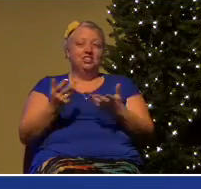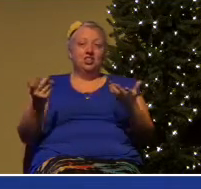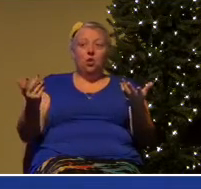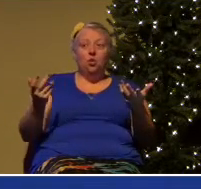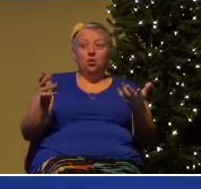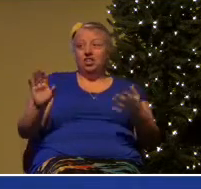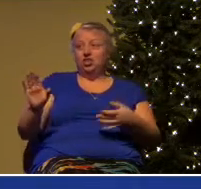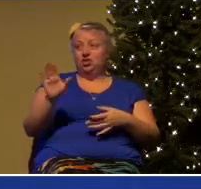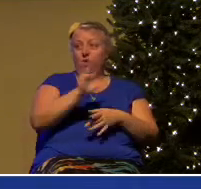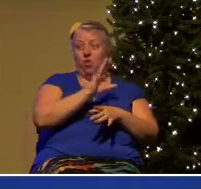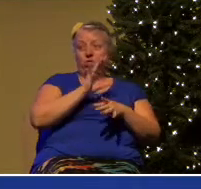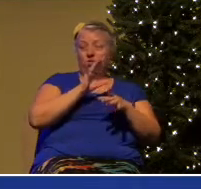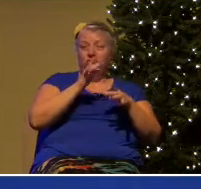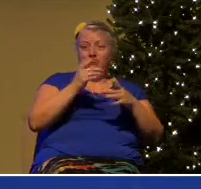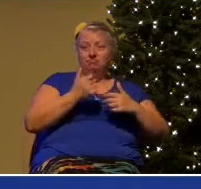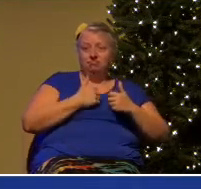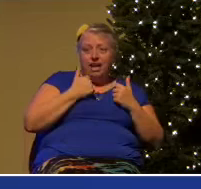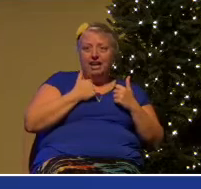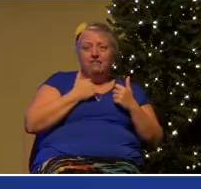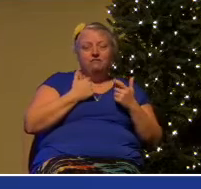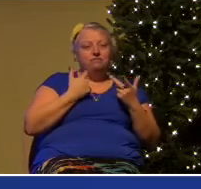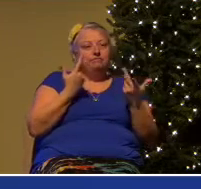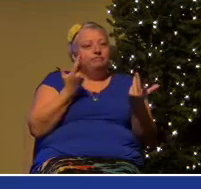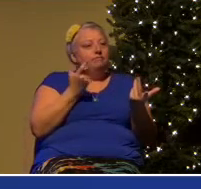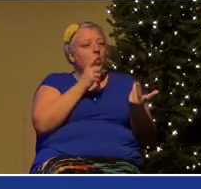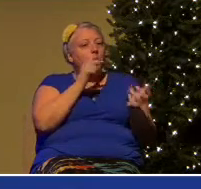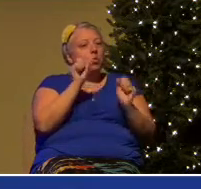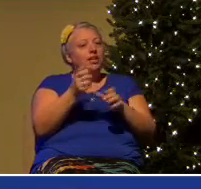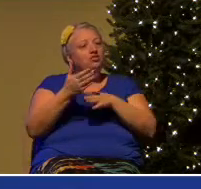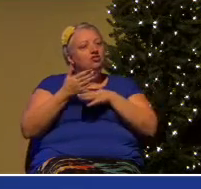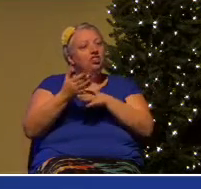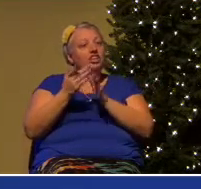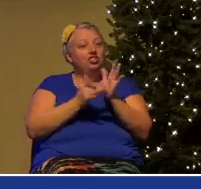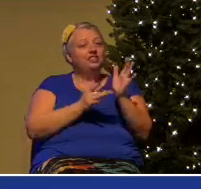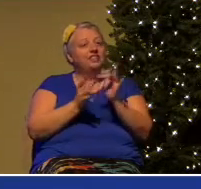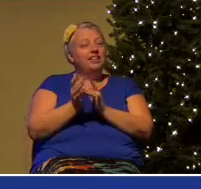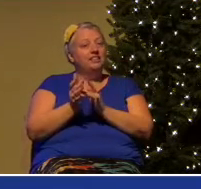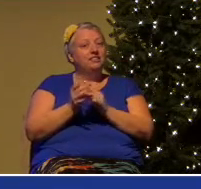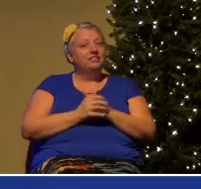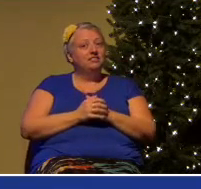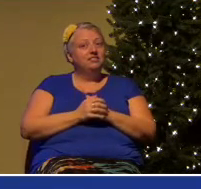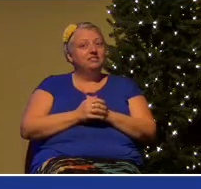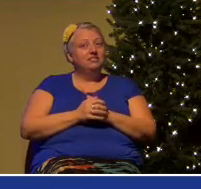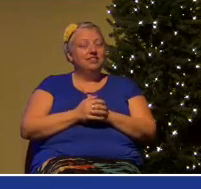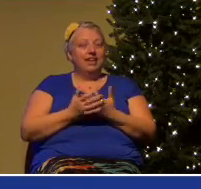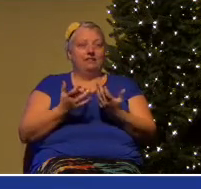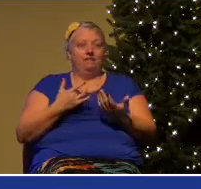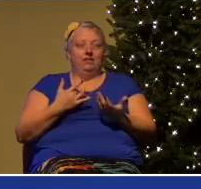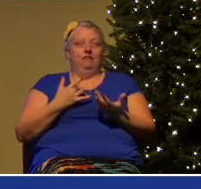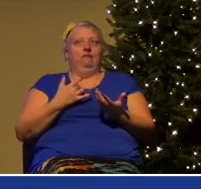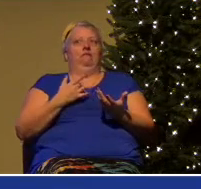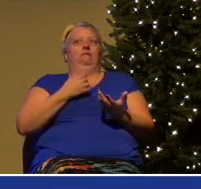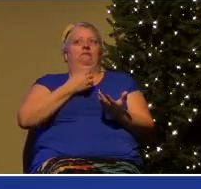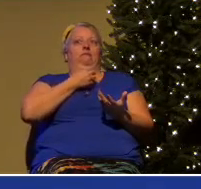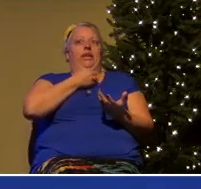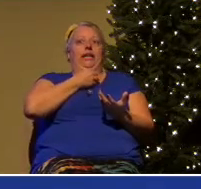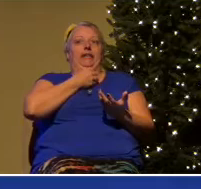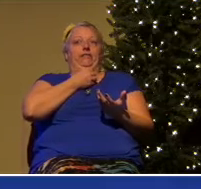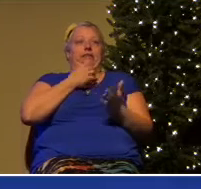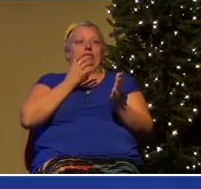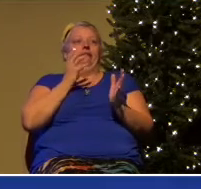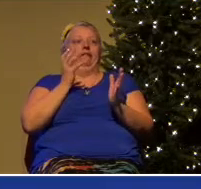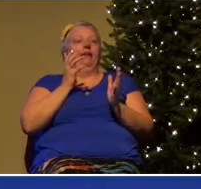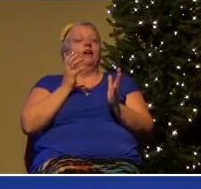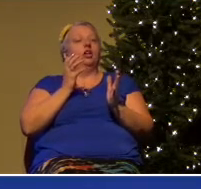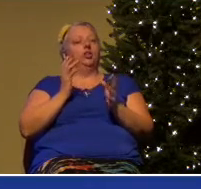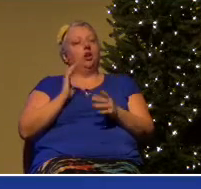with. Now that's very threatening because we have all our own religious notions of